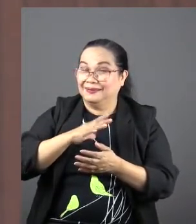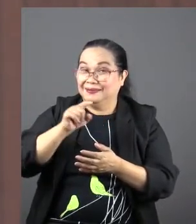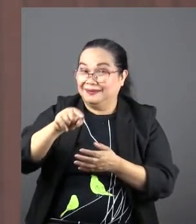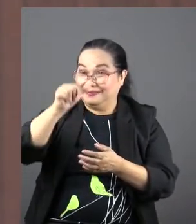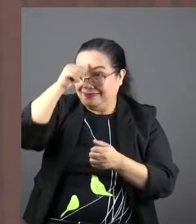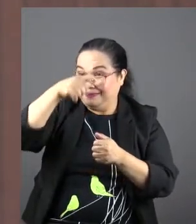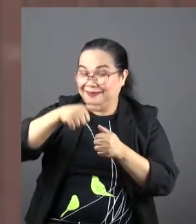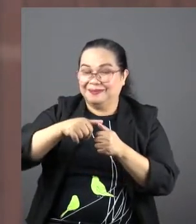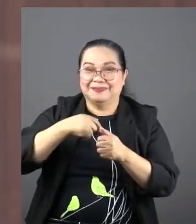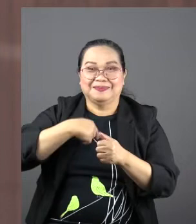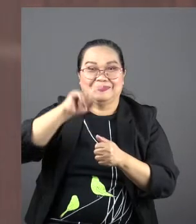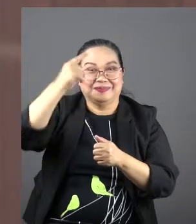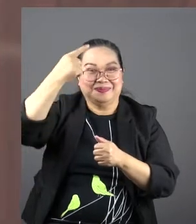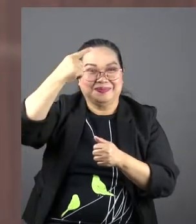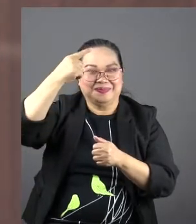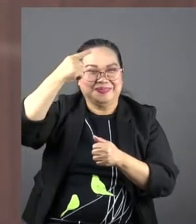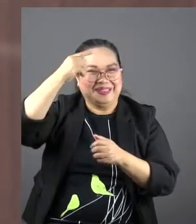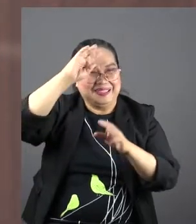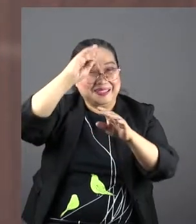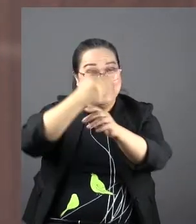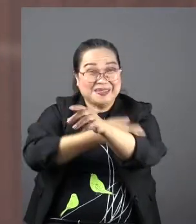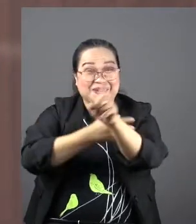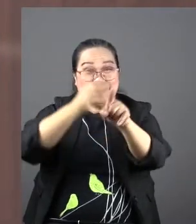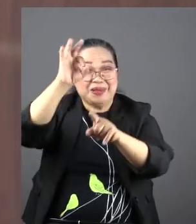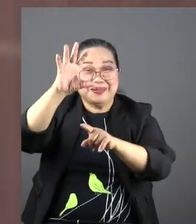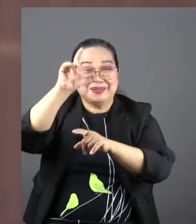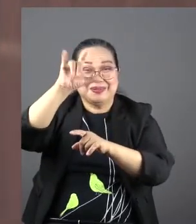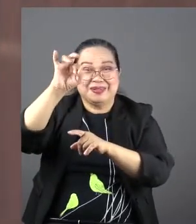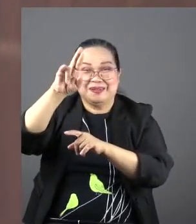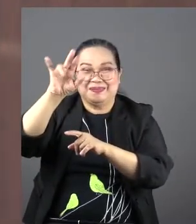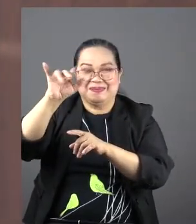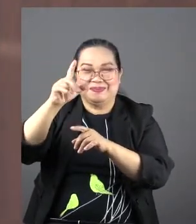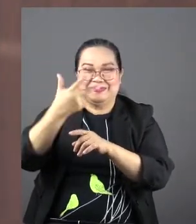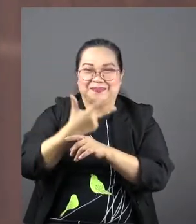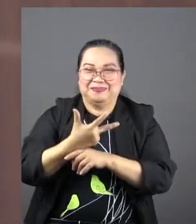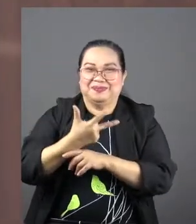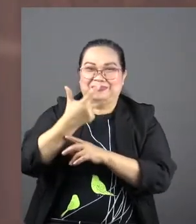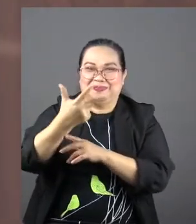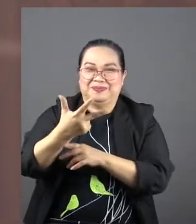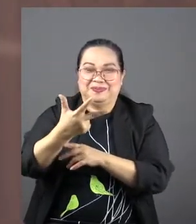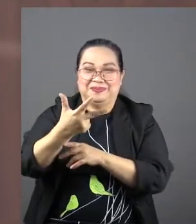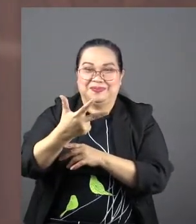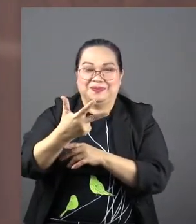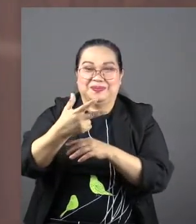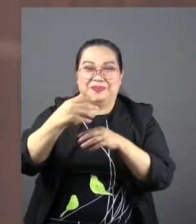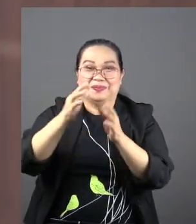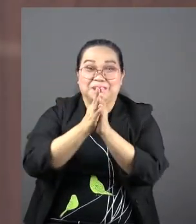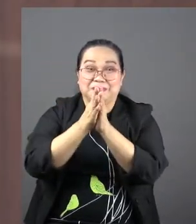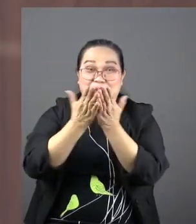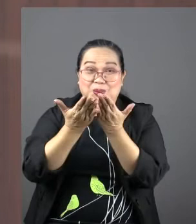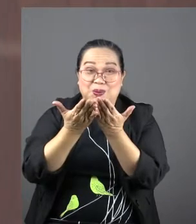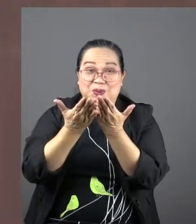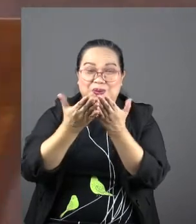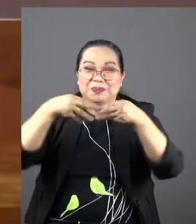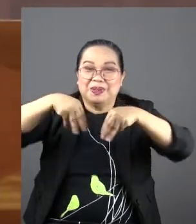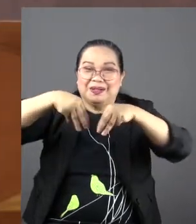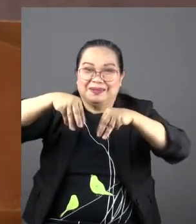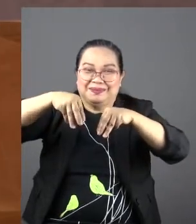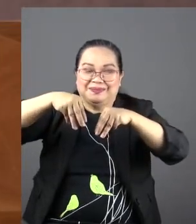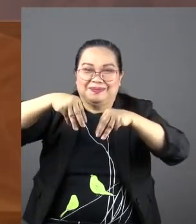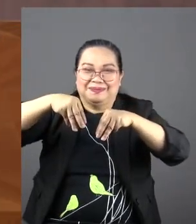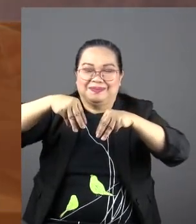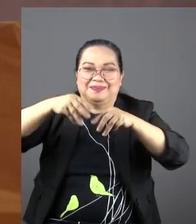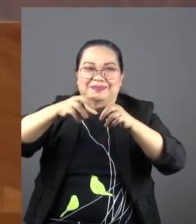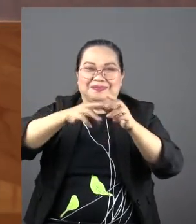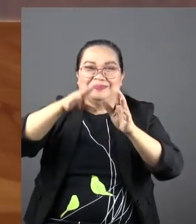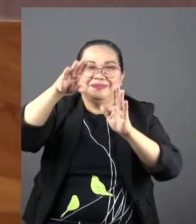when my eldest son arrow was you know we would bring our three kids to a bookstore when they were growing up. You know why? Because I'm